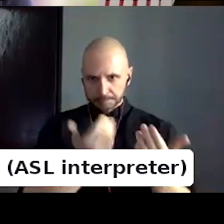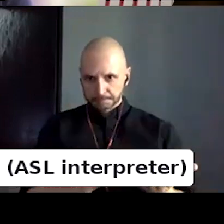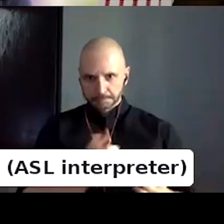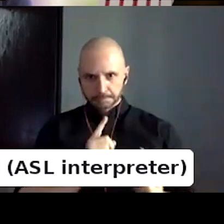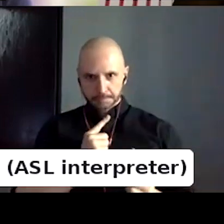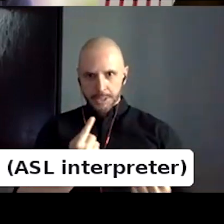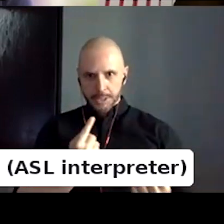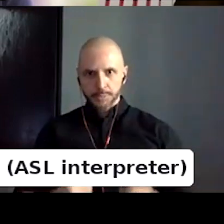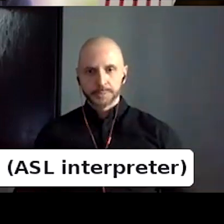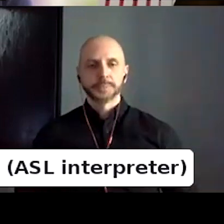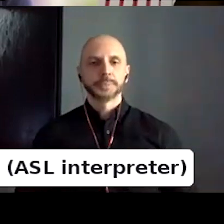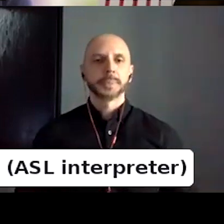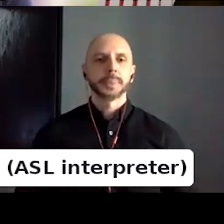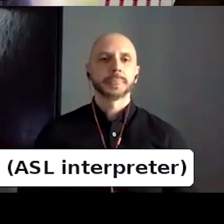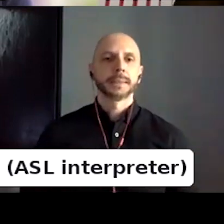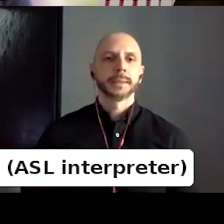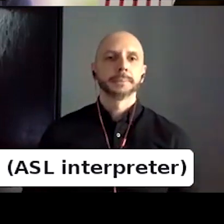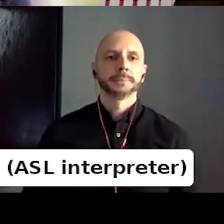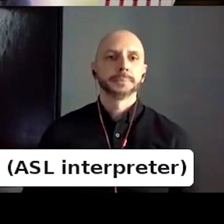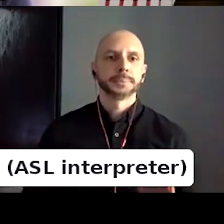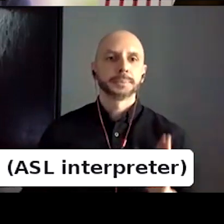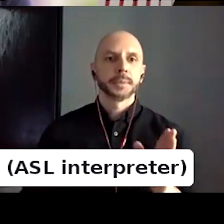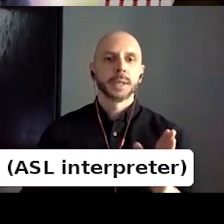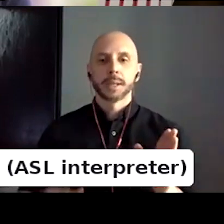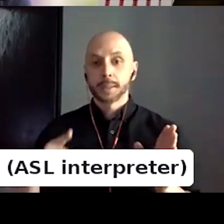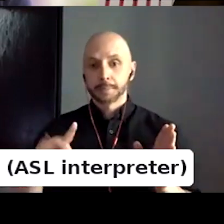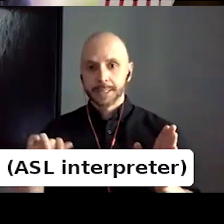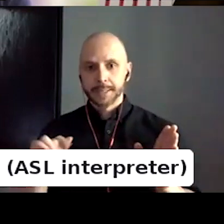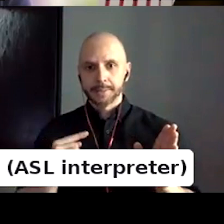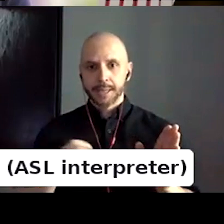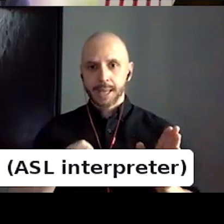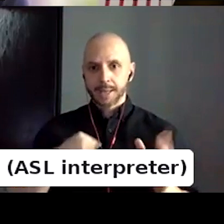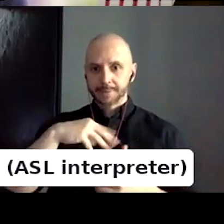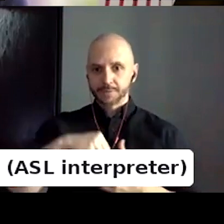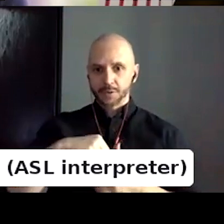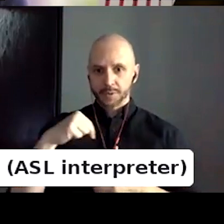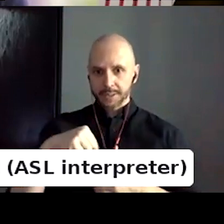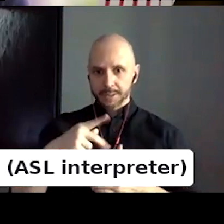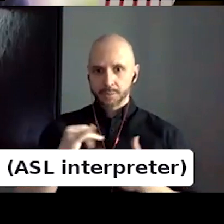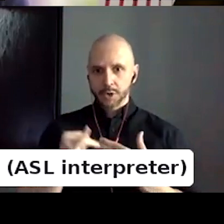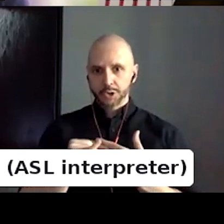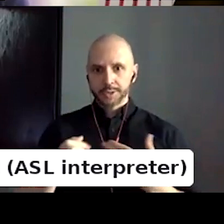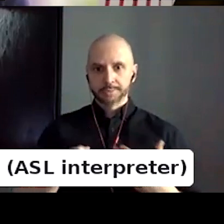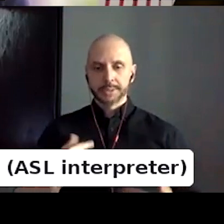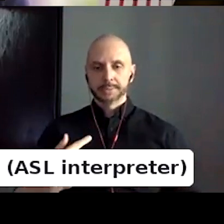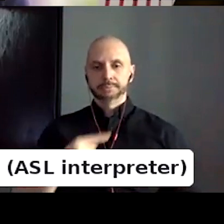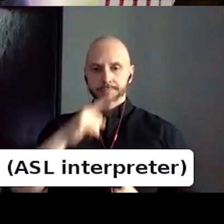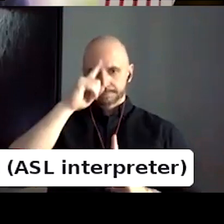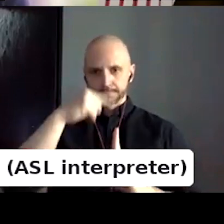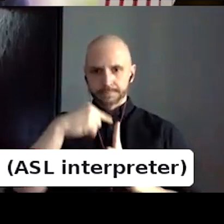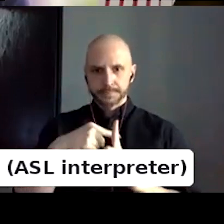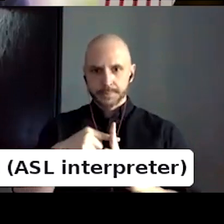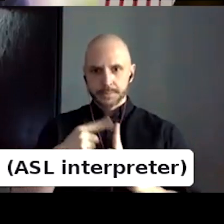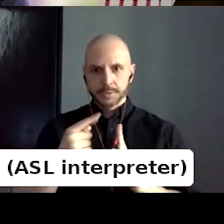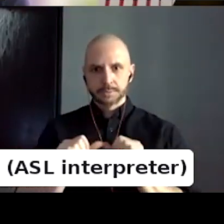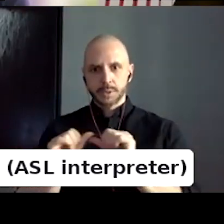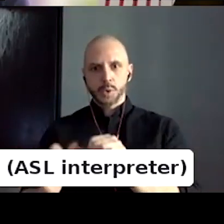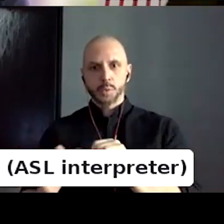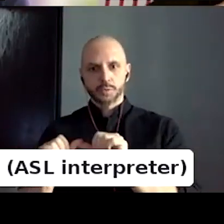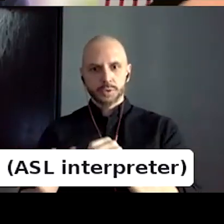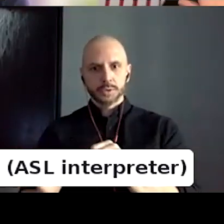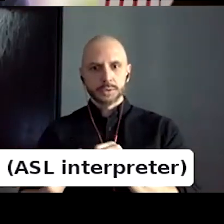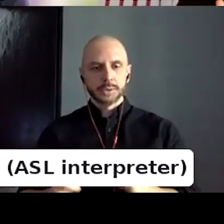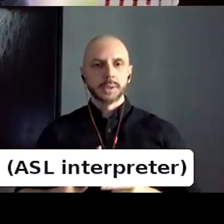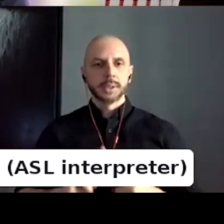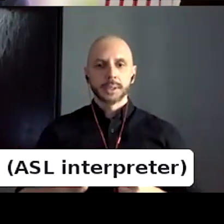working on this has stamped me hopeful. It's what I really like is that there's such a,